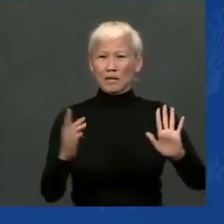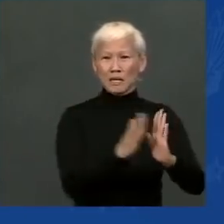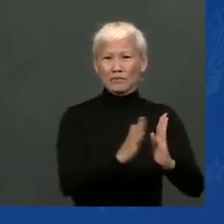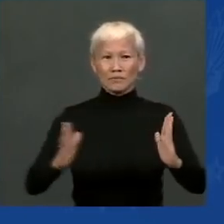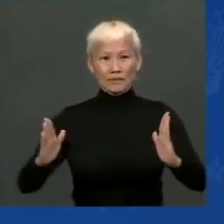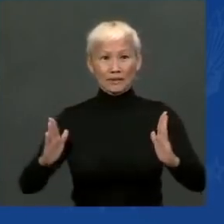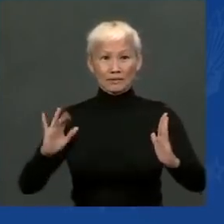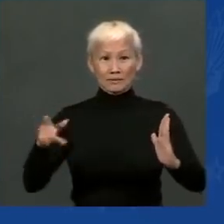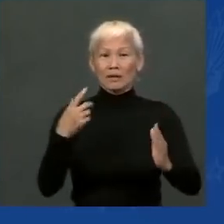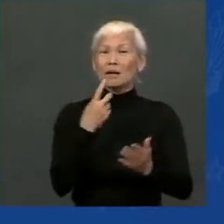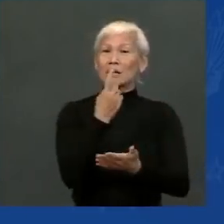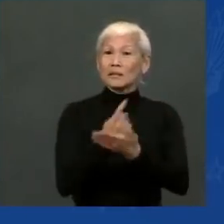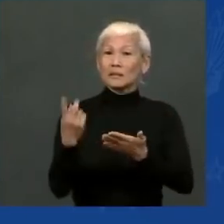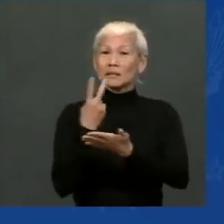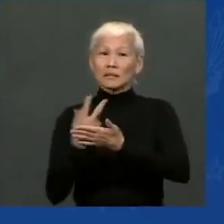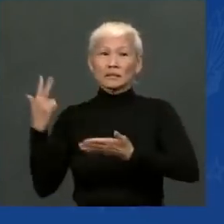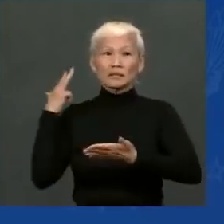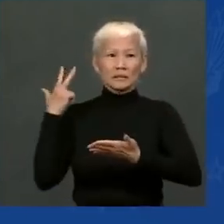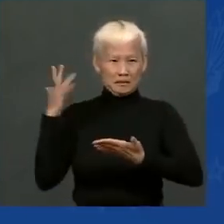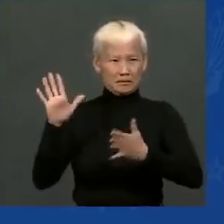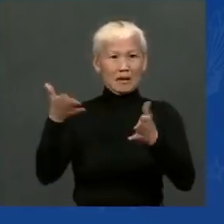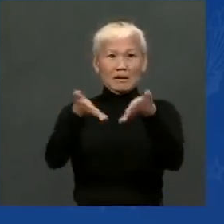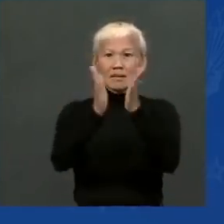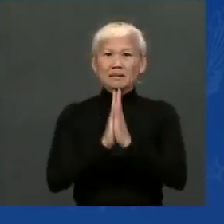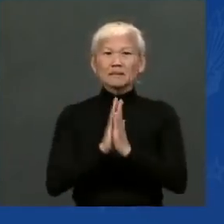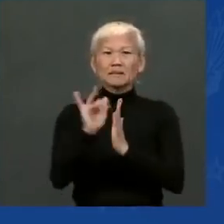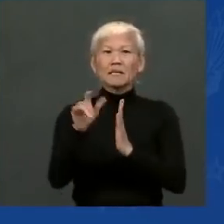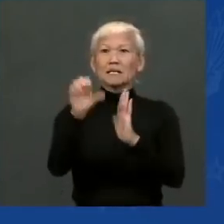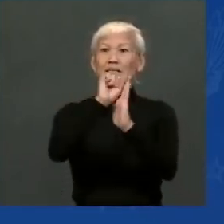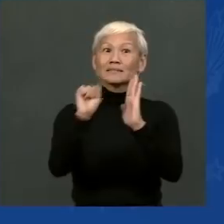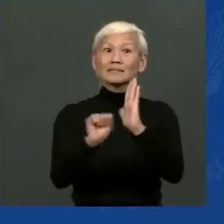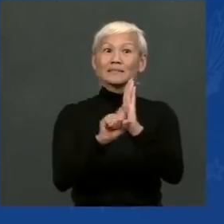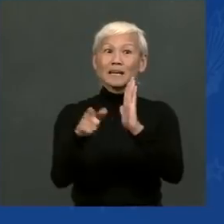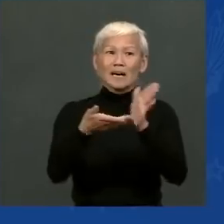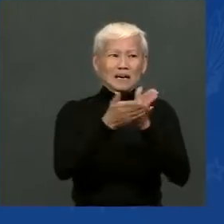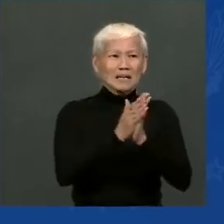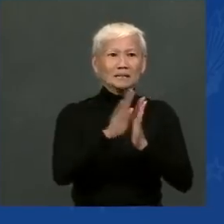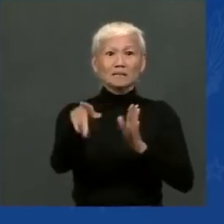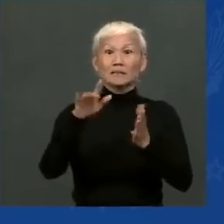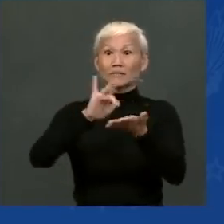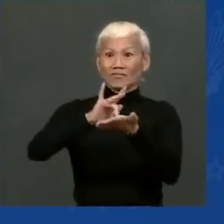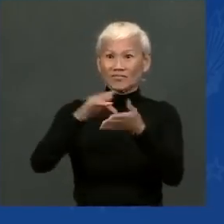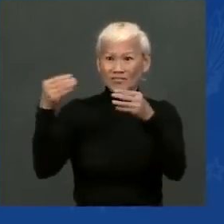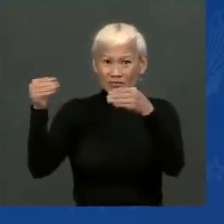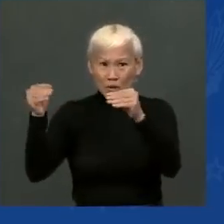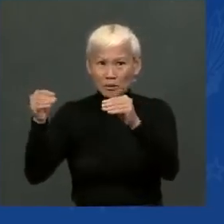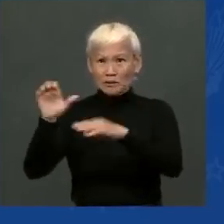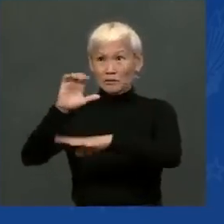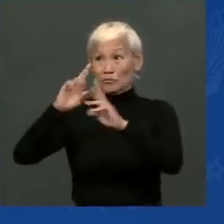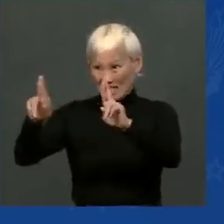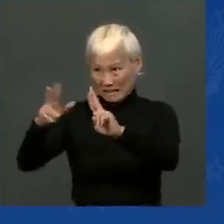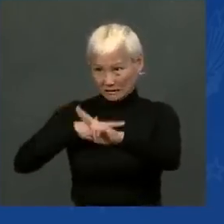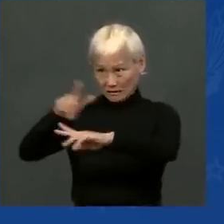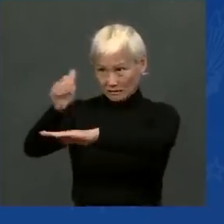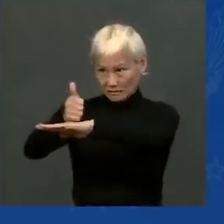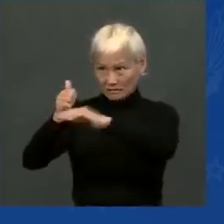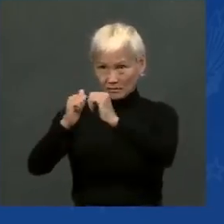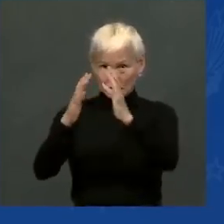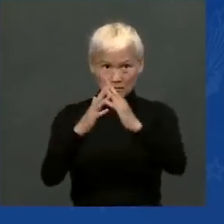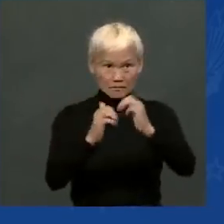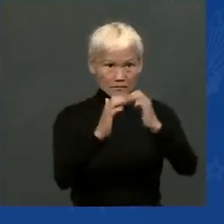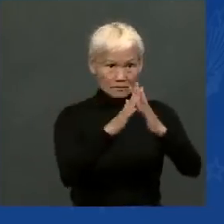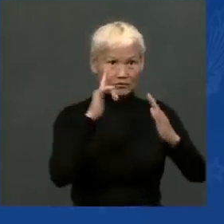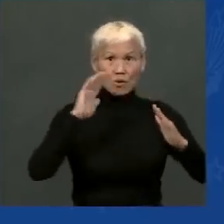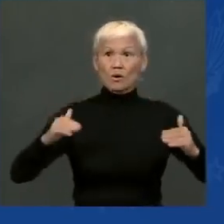pharmacies to put together their detailed plan to start placing their orders for these specially formulated vaccines for young